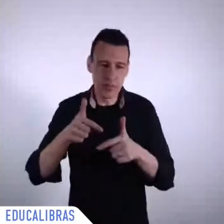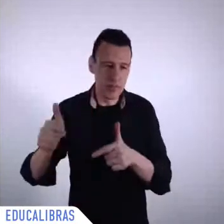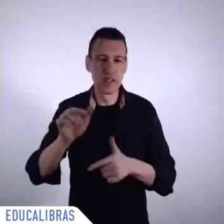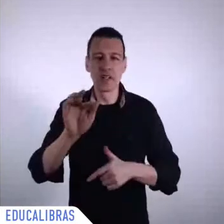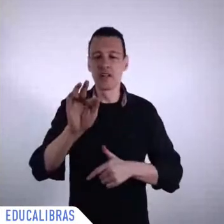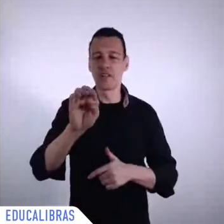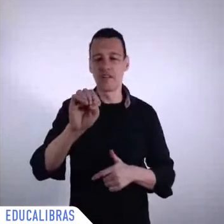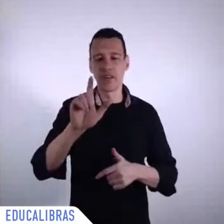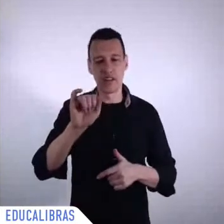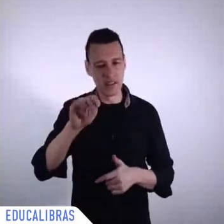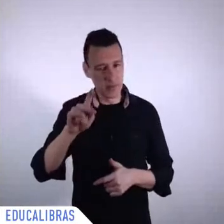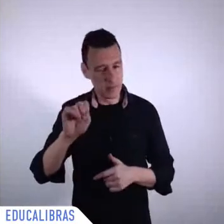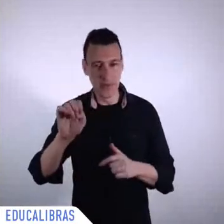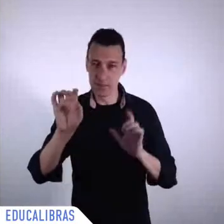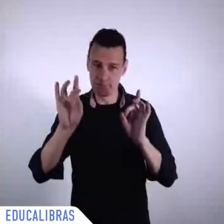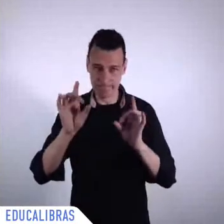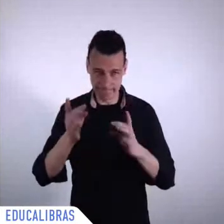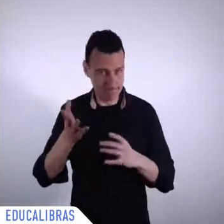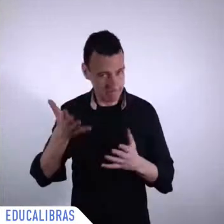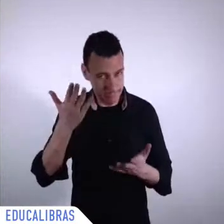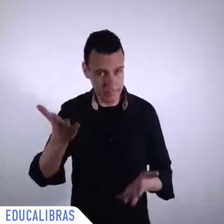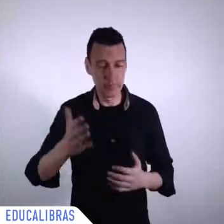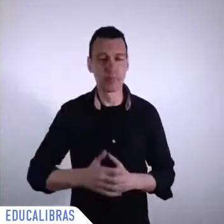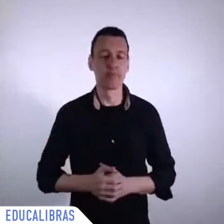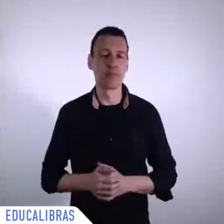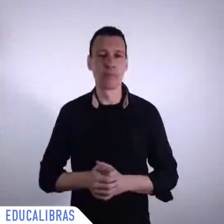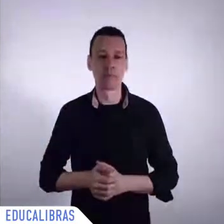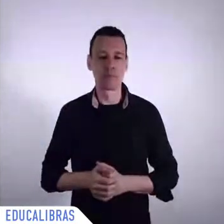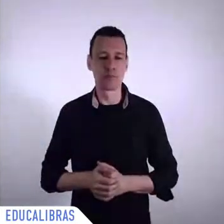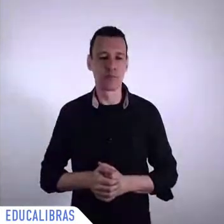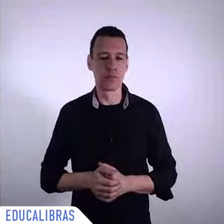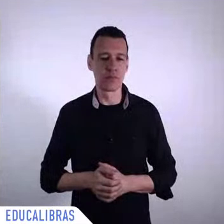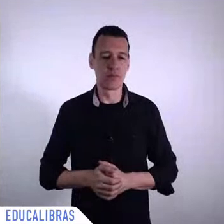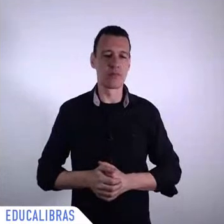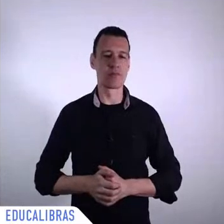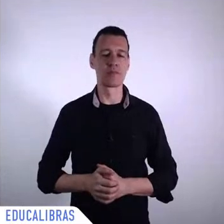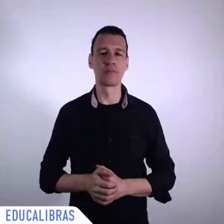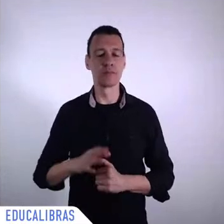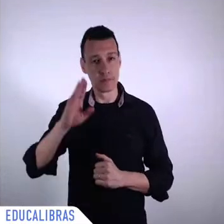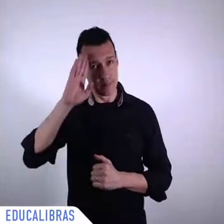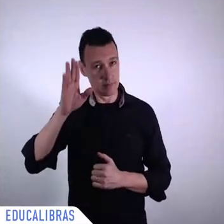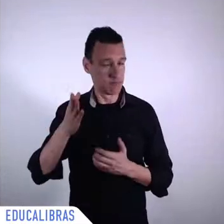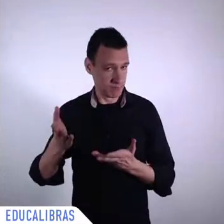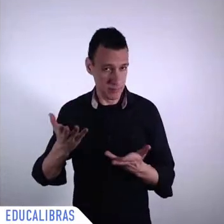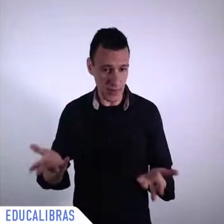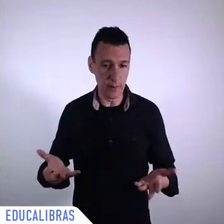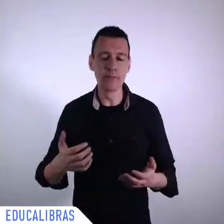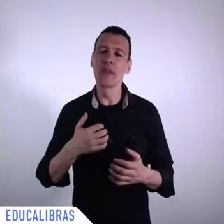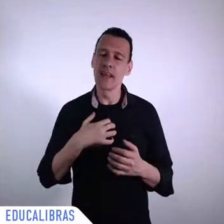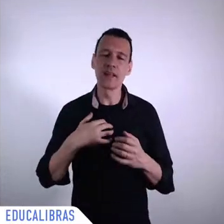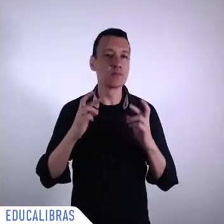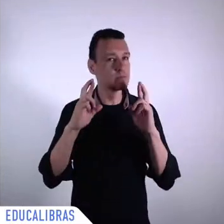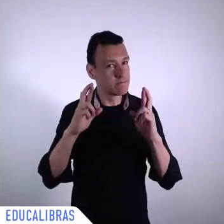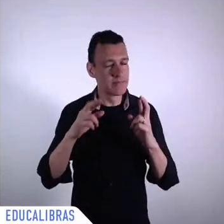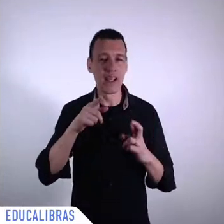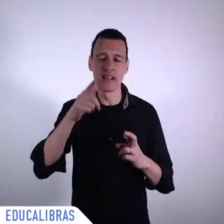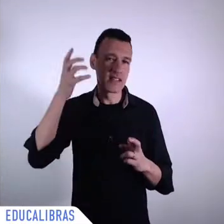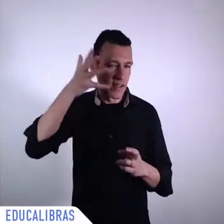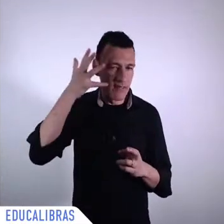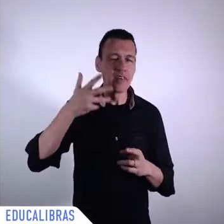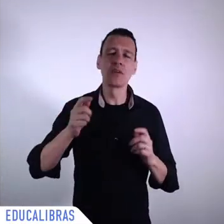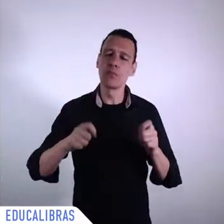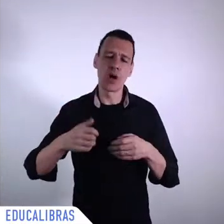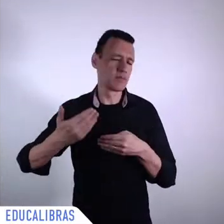event. Hopefully, it will become a yearly event. And we will receive a full support from